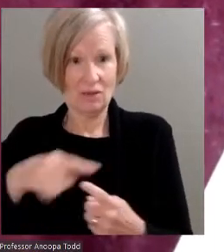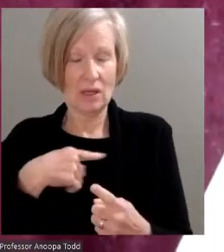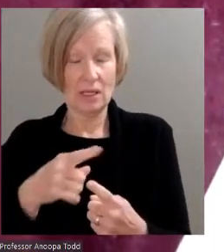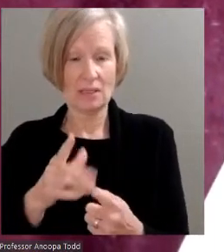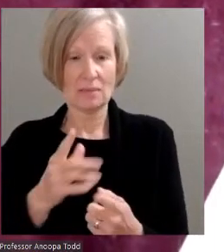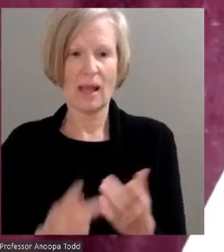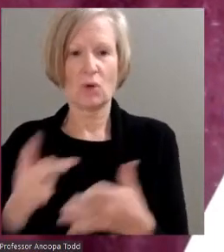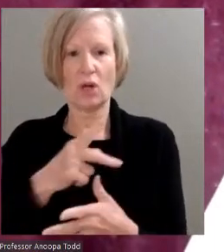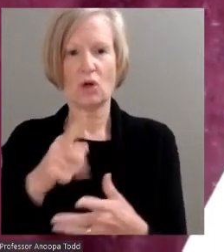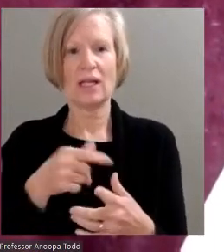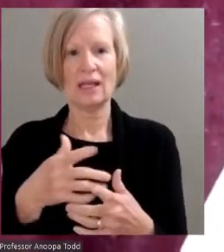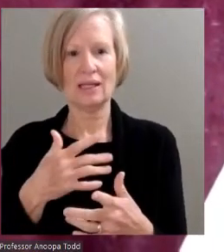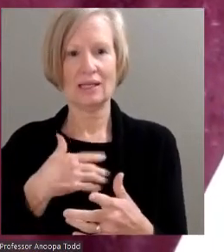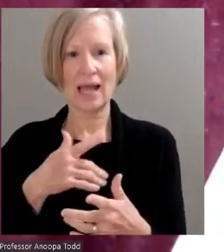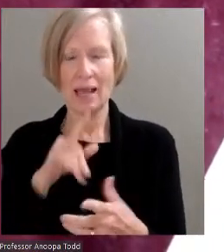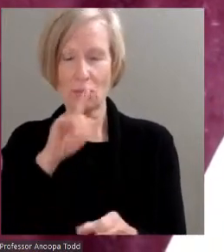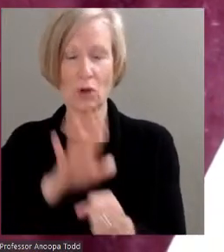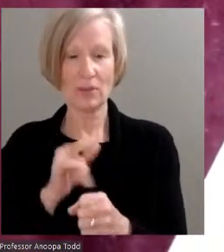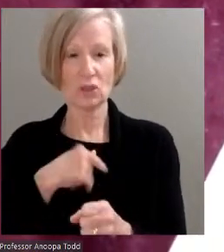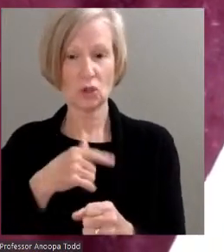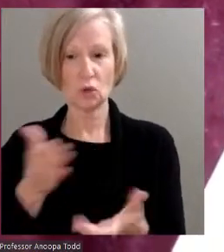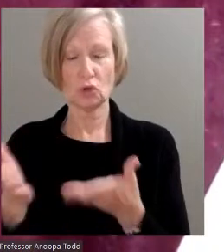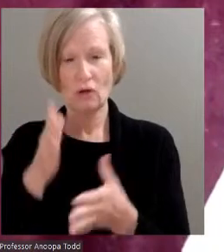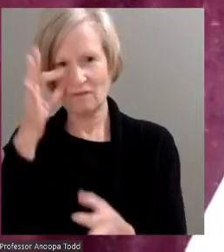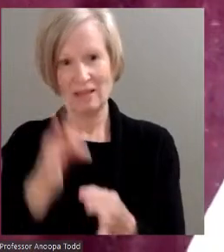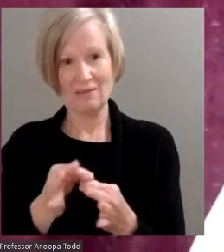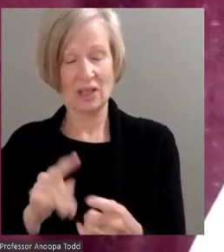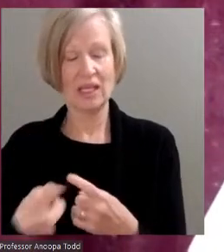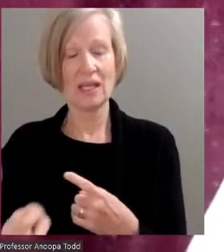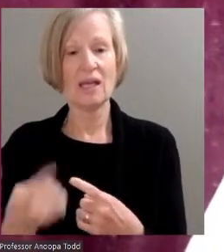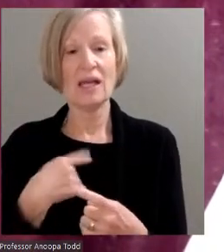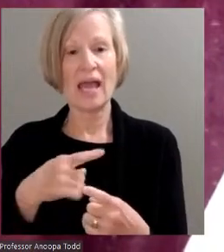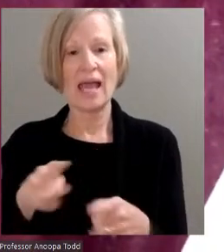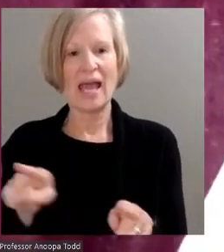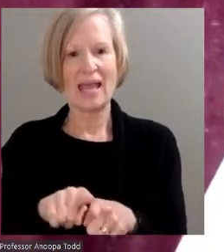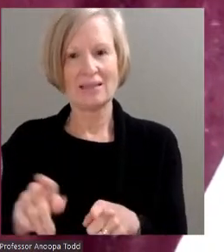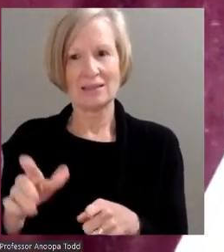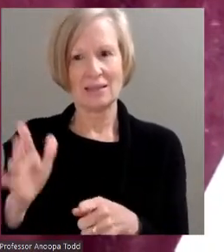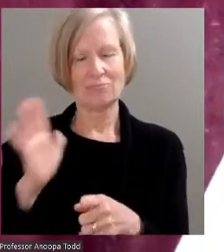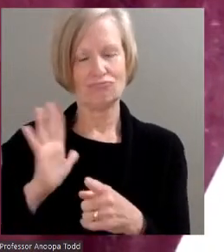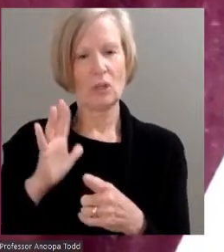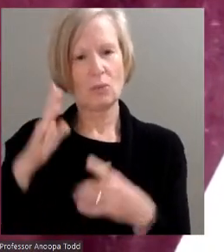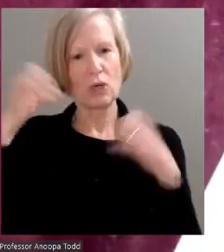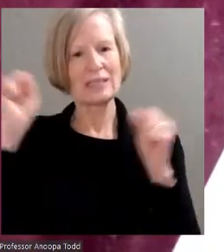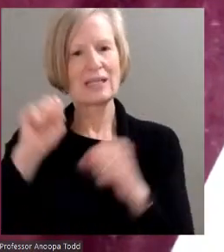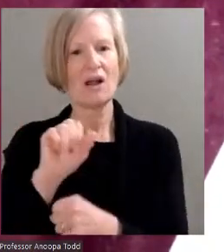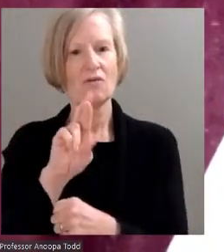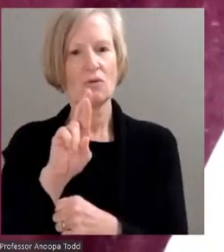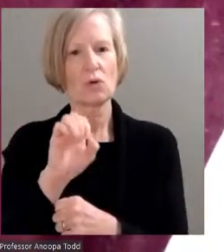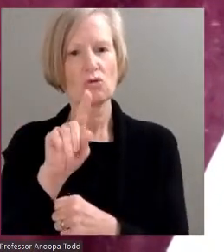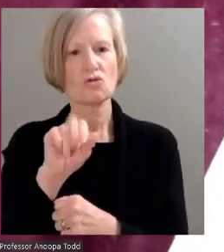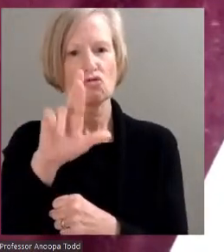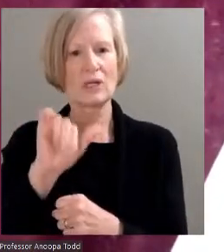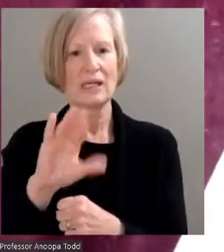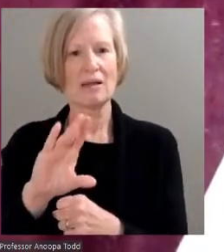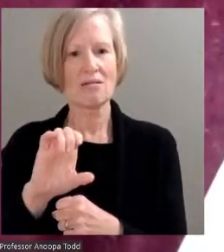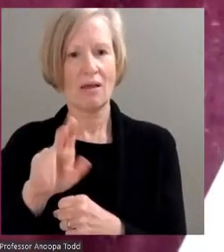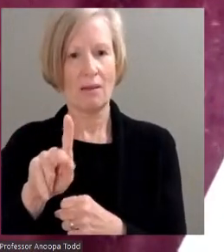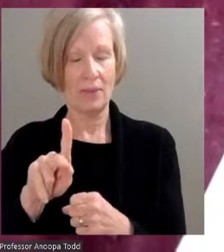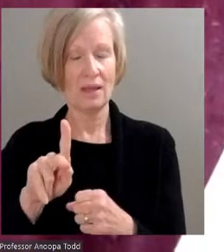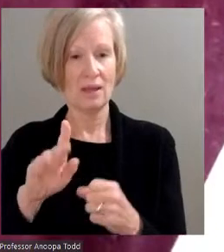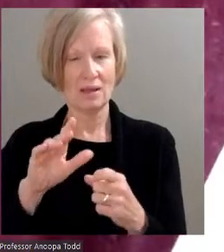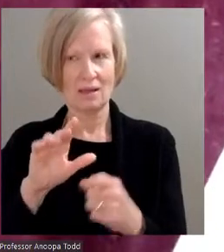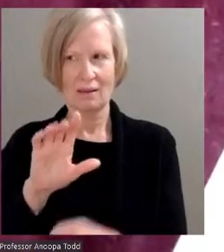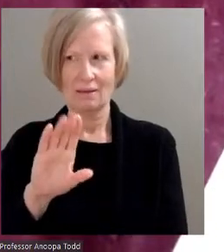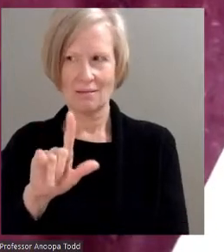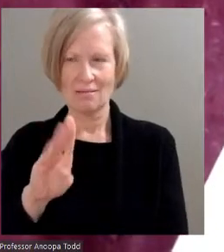and Genesee County. As the President of the Rotary Club of Grand Blank, I plan to connect with community members to bring ideas